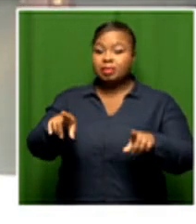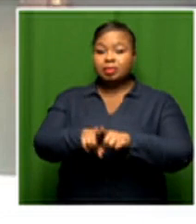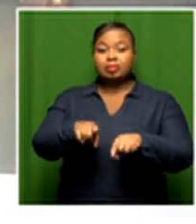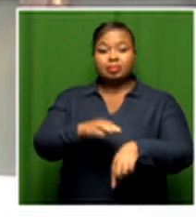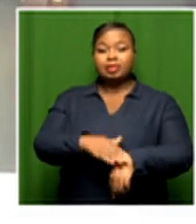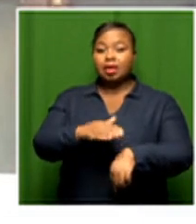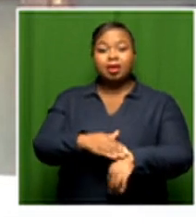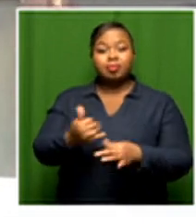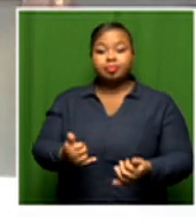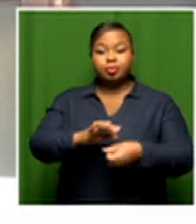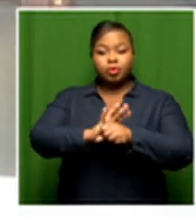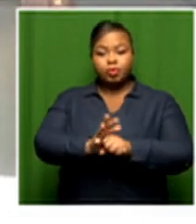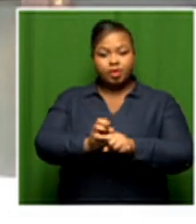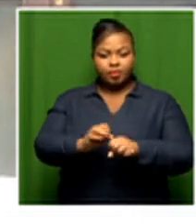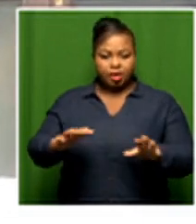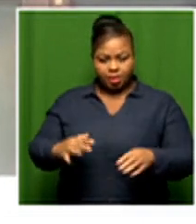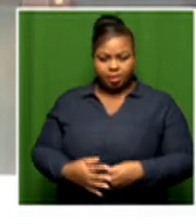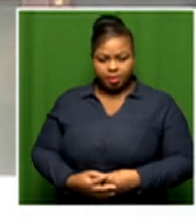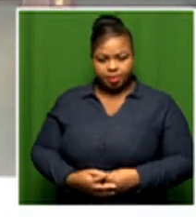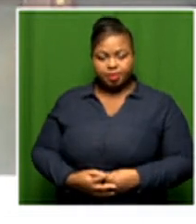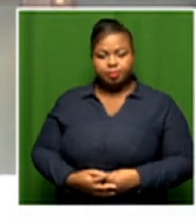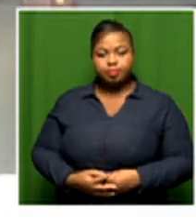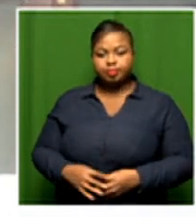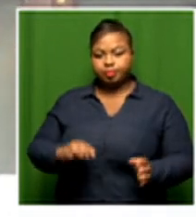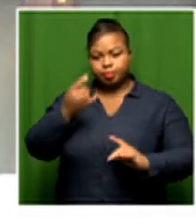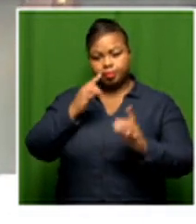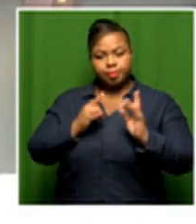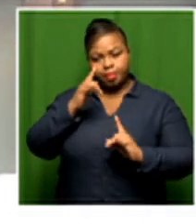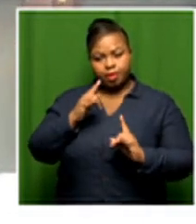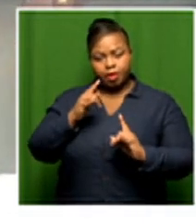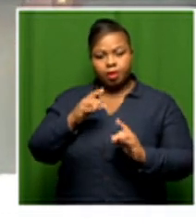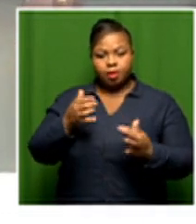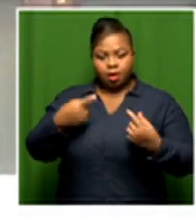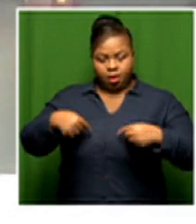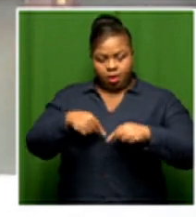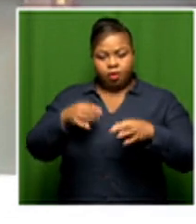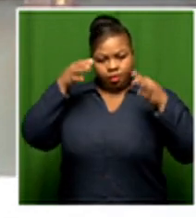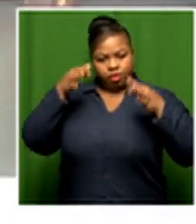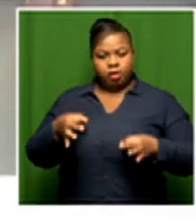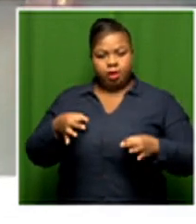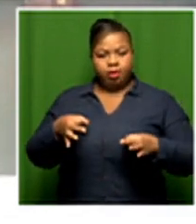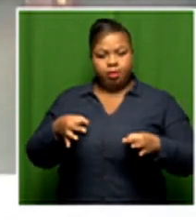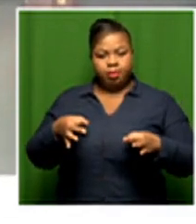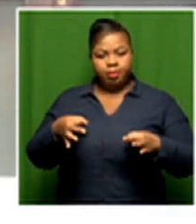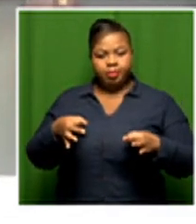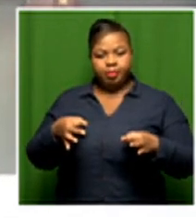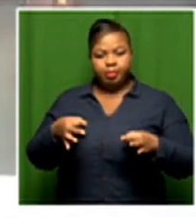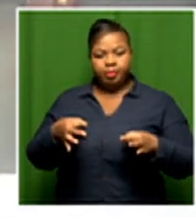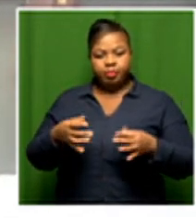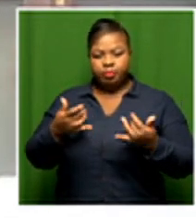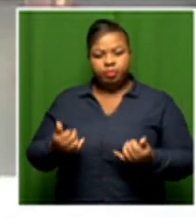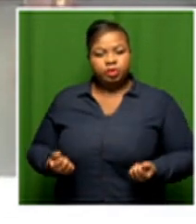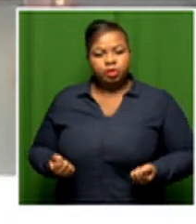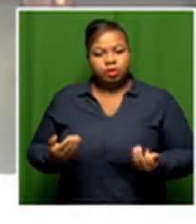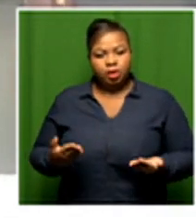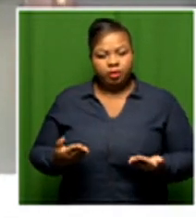this period of covet 19 and as a city we've decided that we are not going to be disrupting